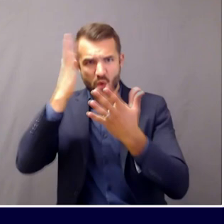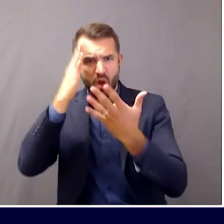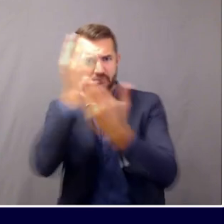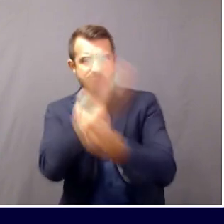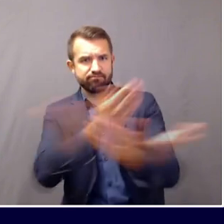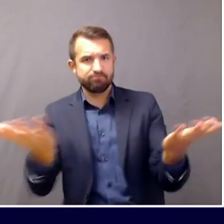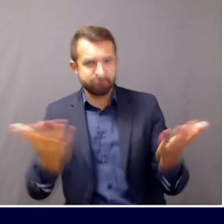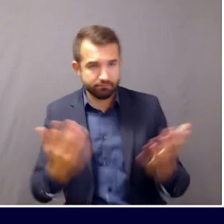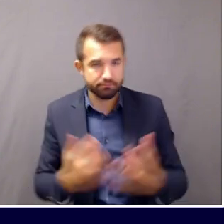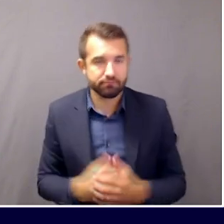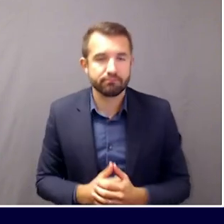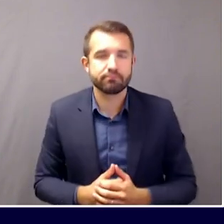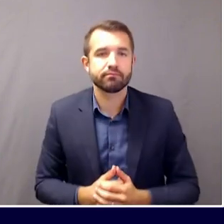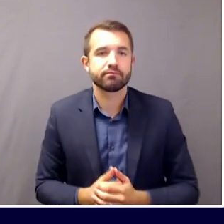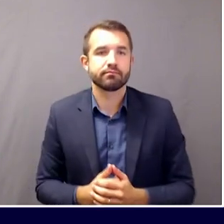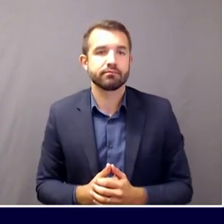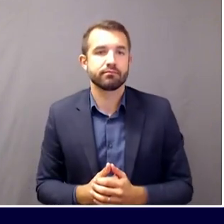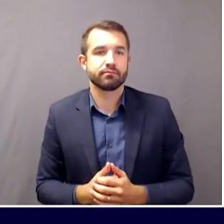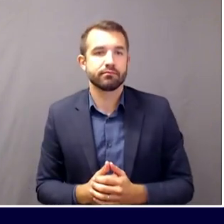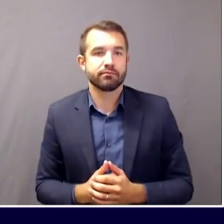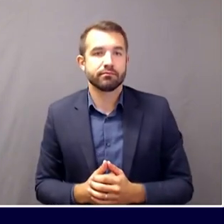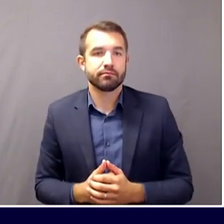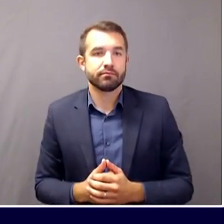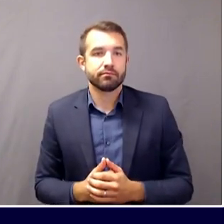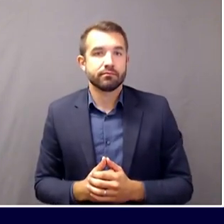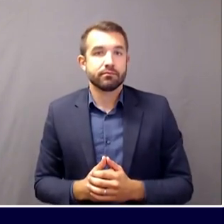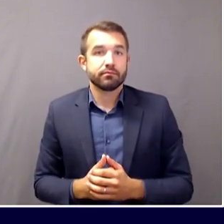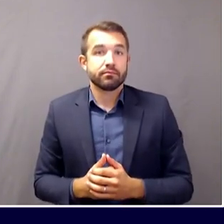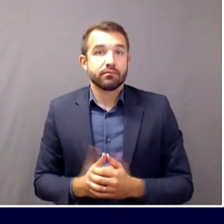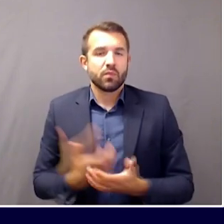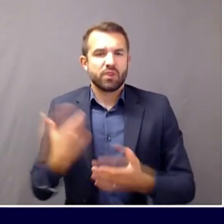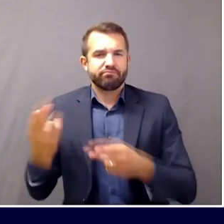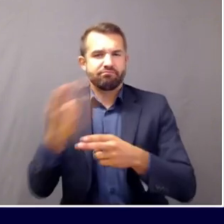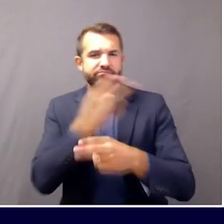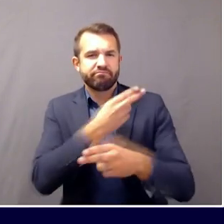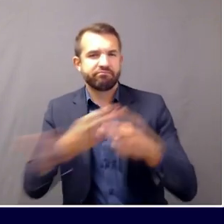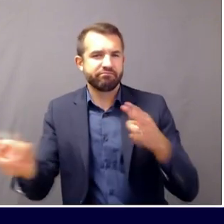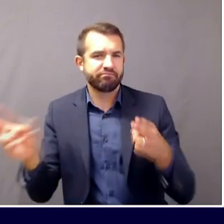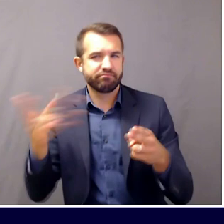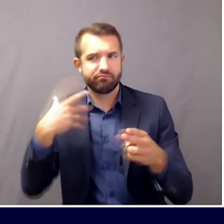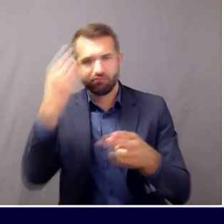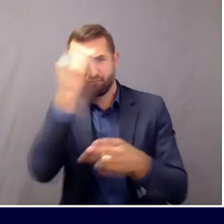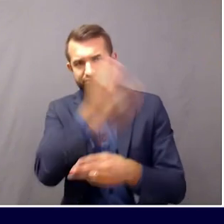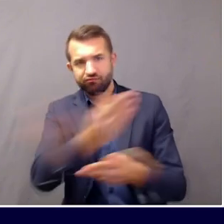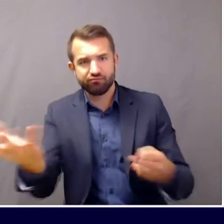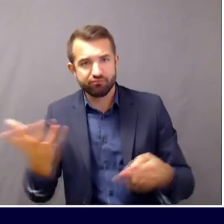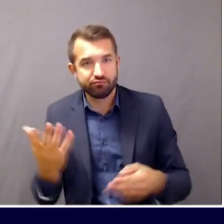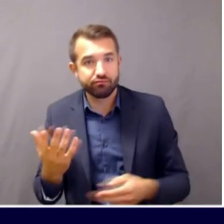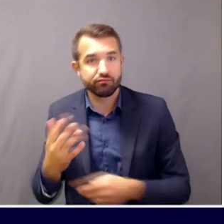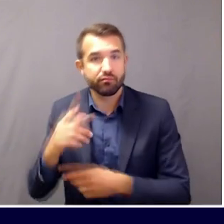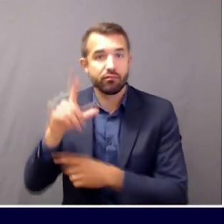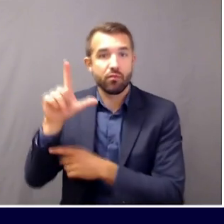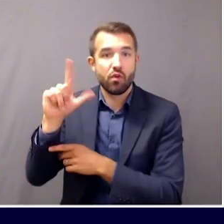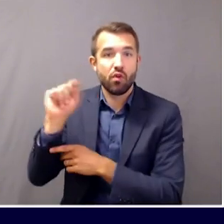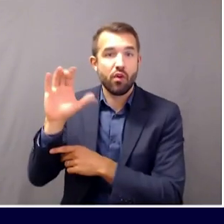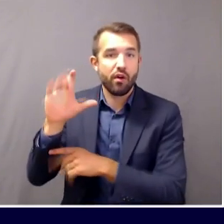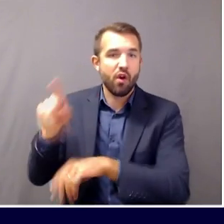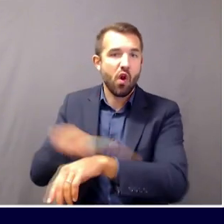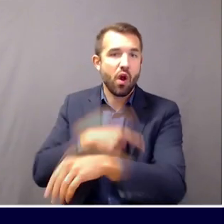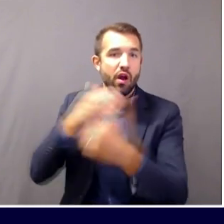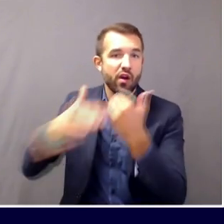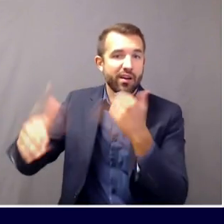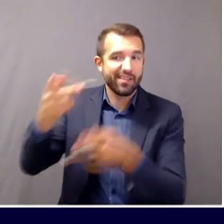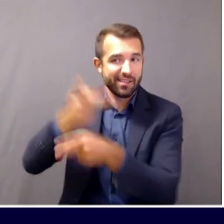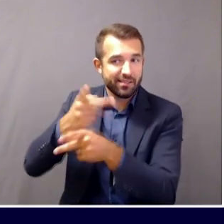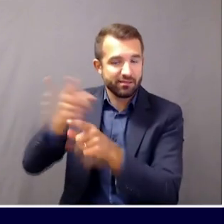I'd like to next to provide a quick update on one of the outbreaks at a long-term care facility that we've been working with. That is